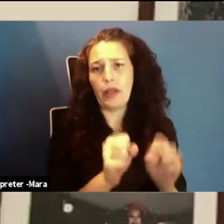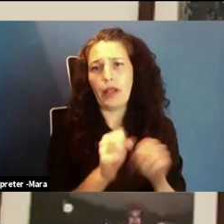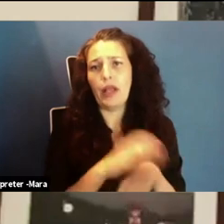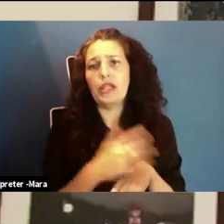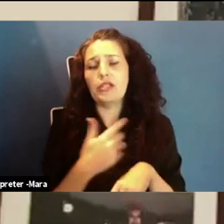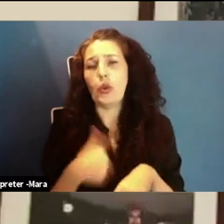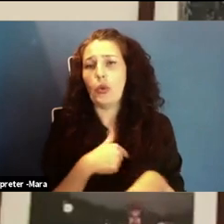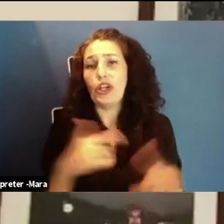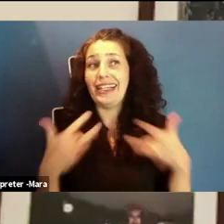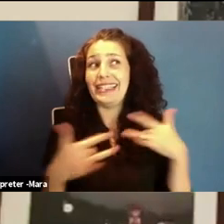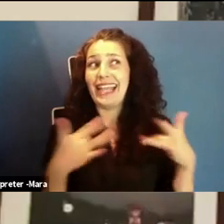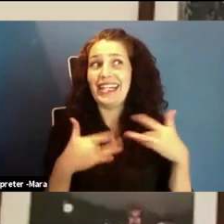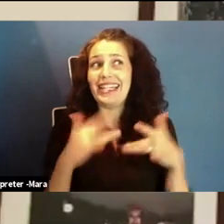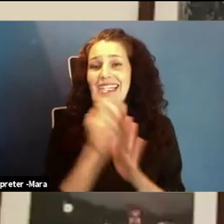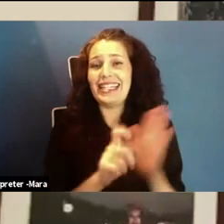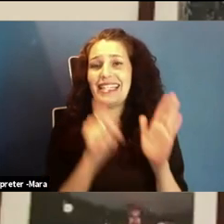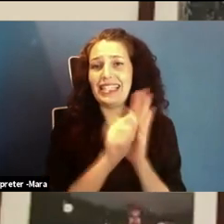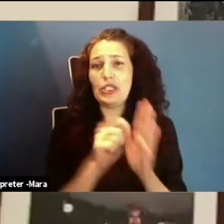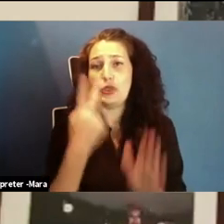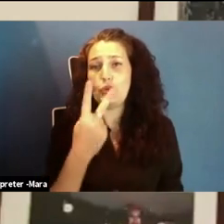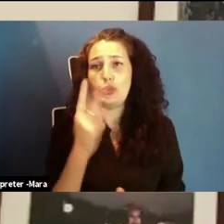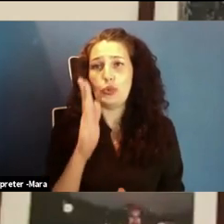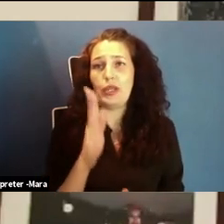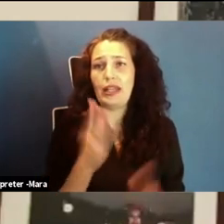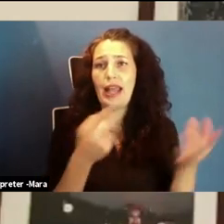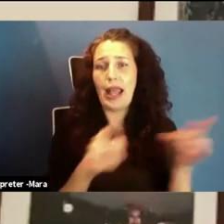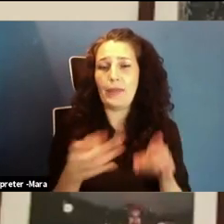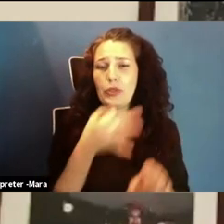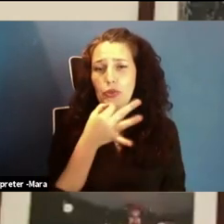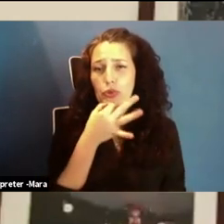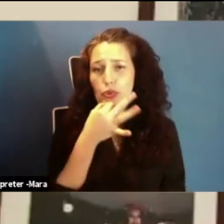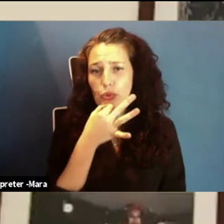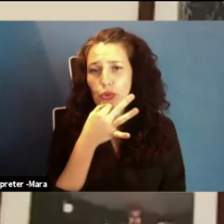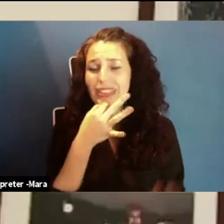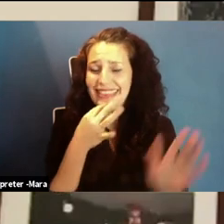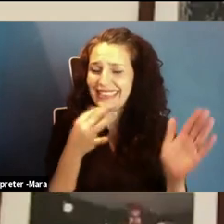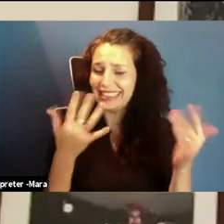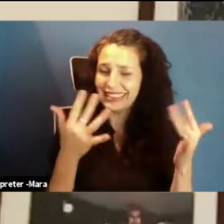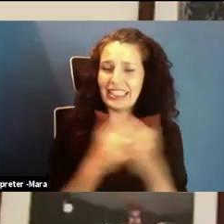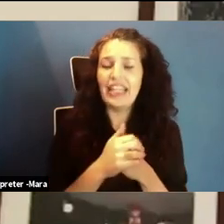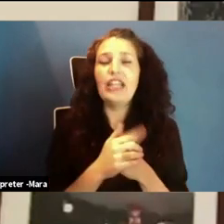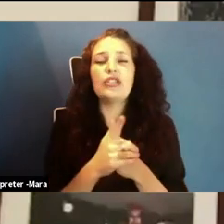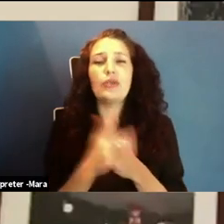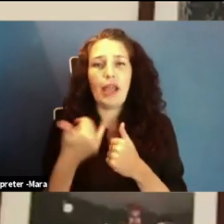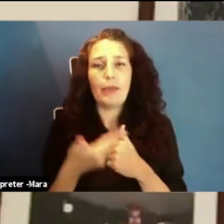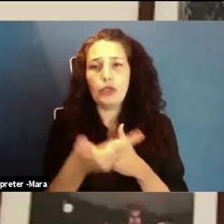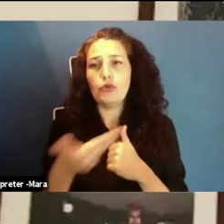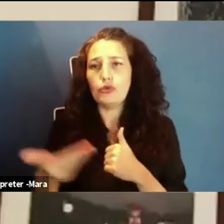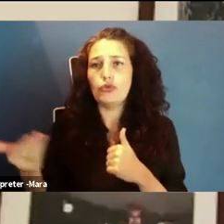two will be happening momentarily. And so without further ado, I'm going to introduce quickly